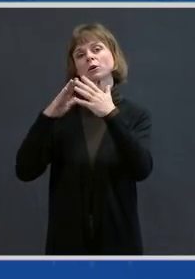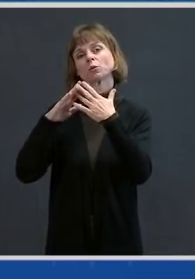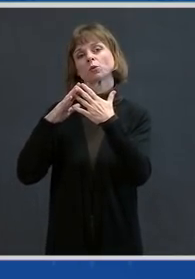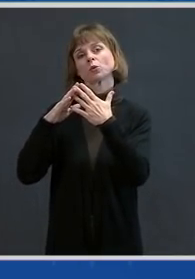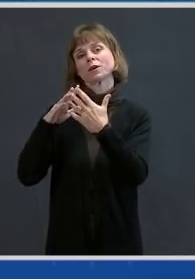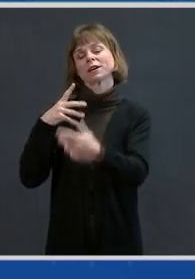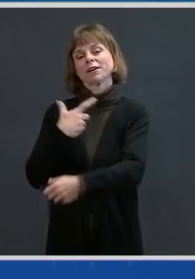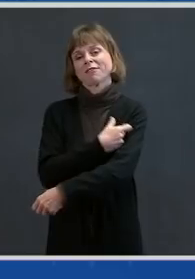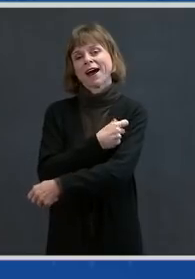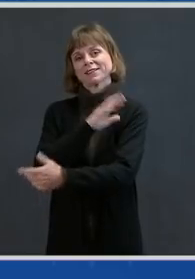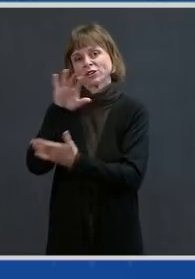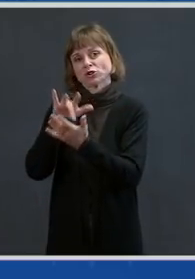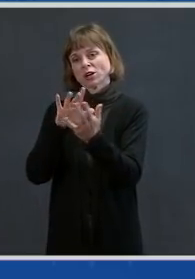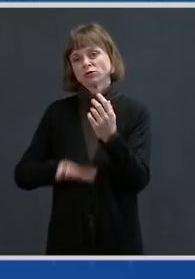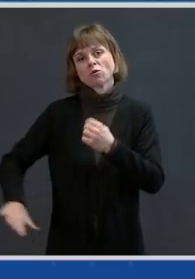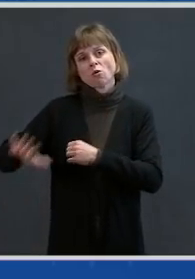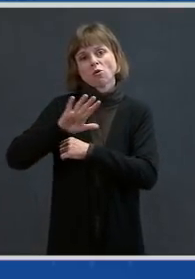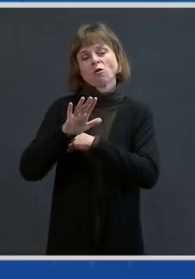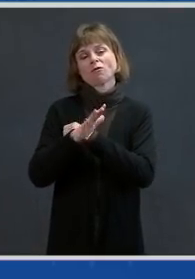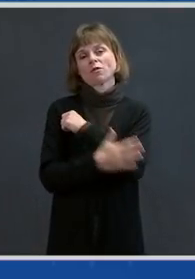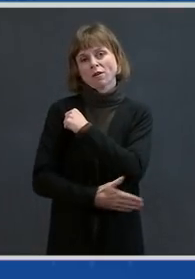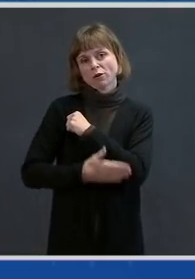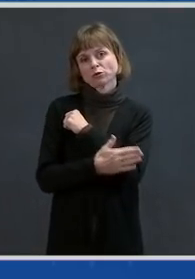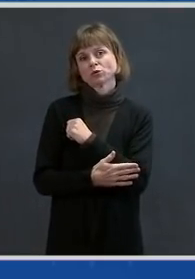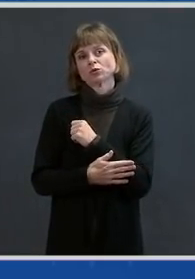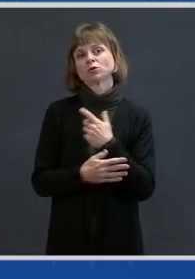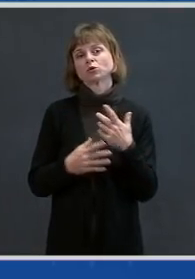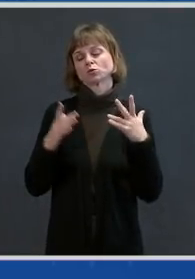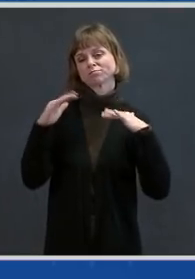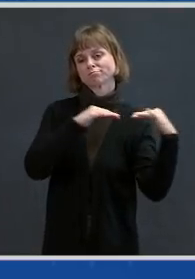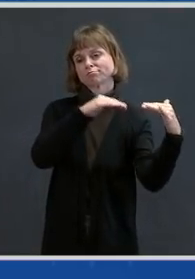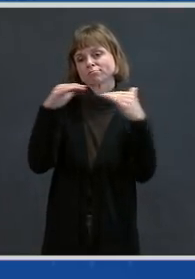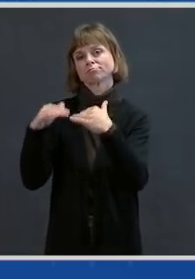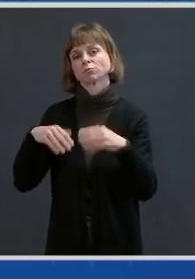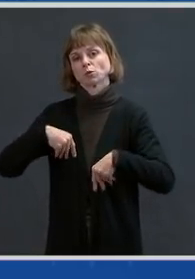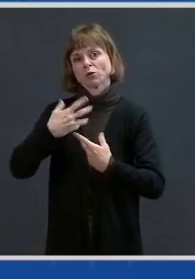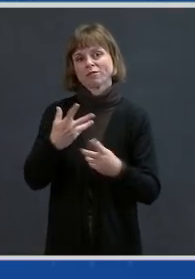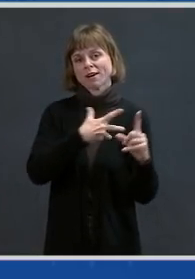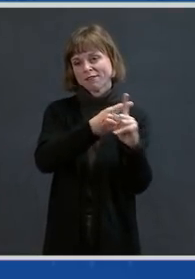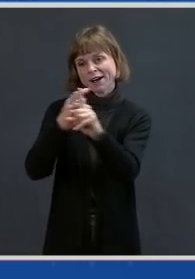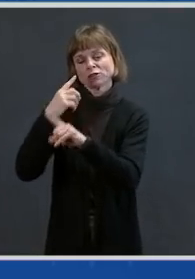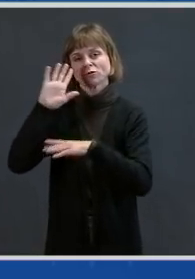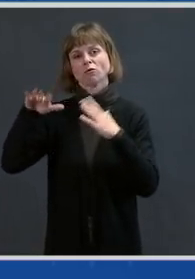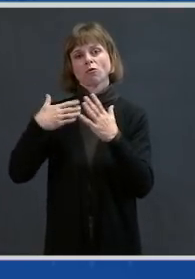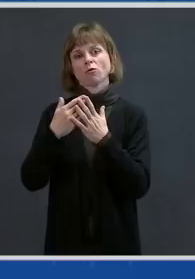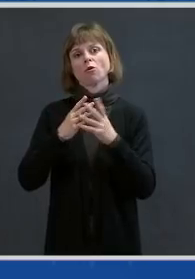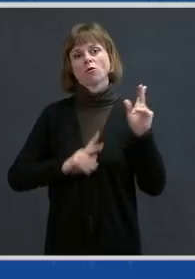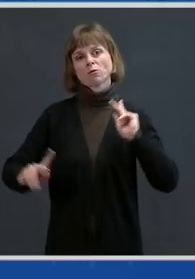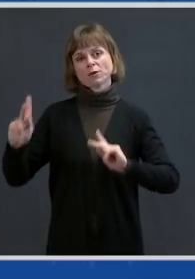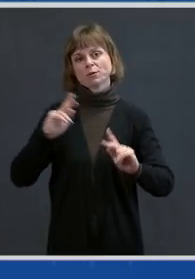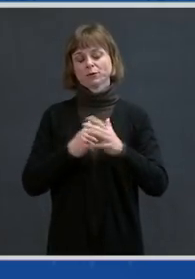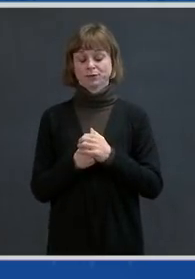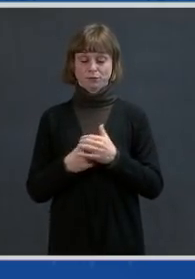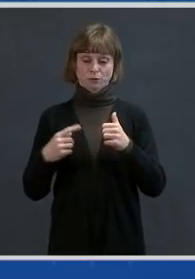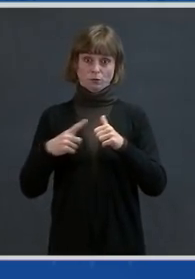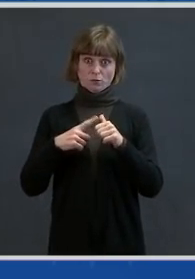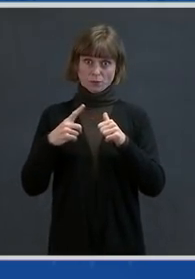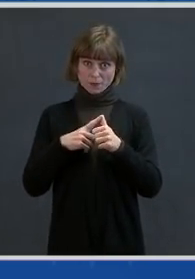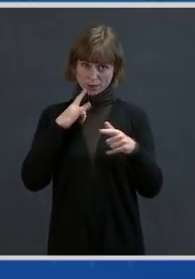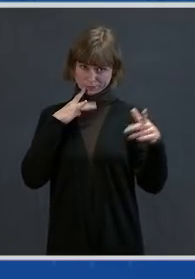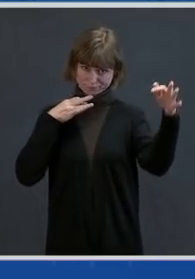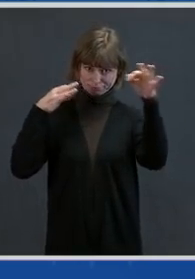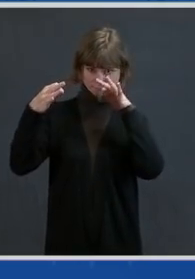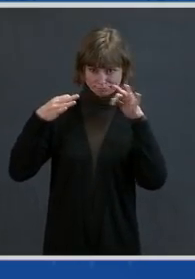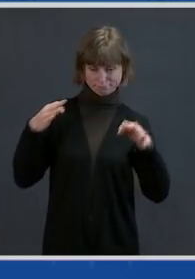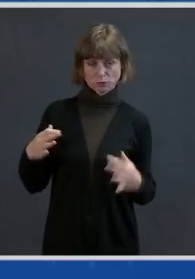people more quickly and more equitably. Before I get there, let me begin by taking stock of where we are, even